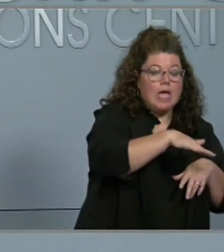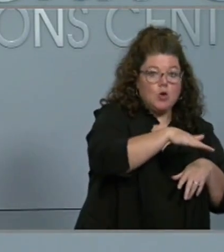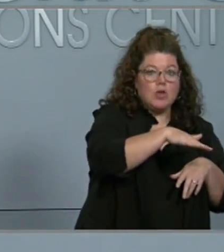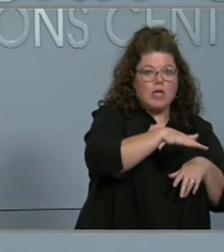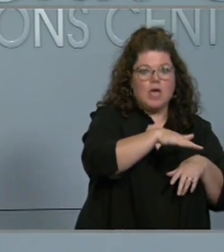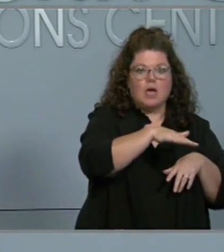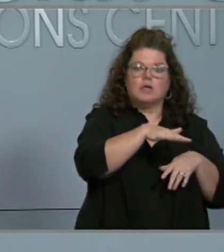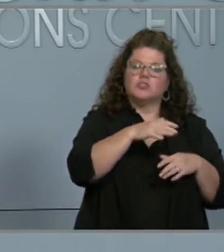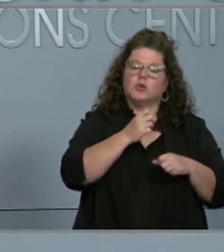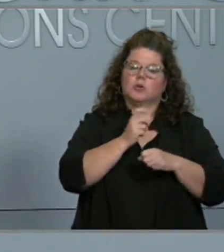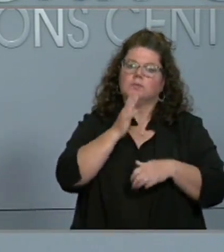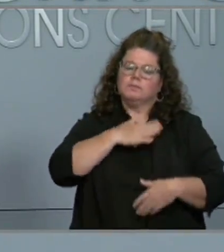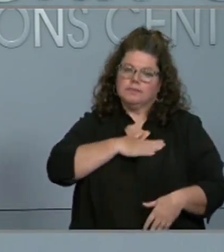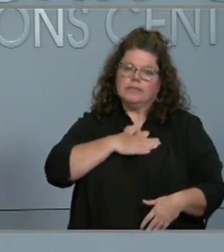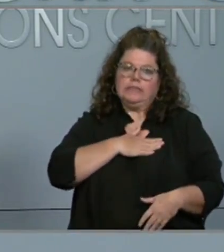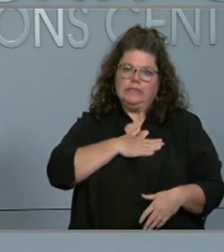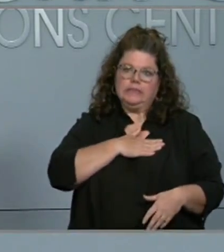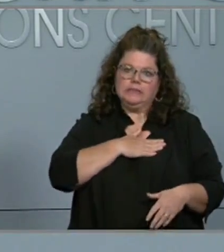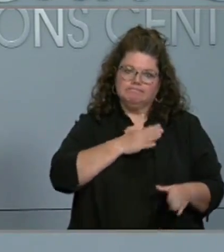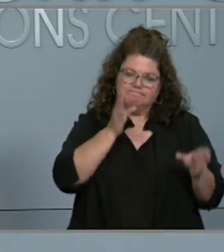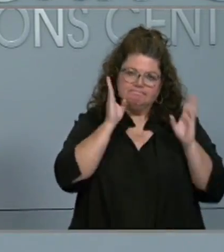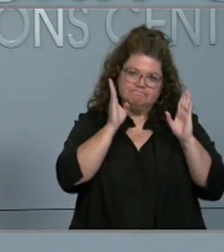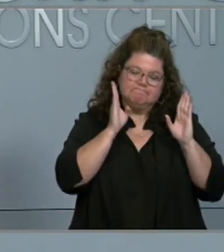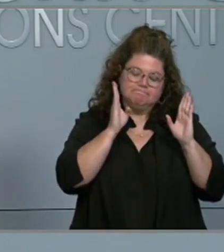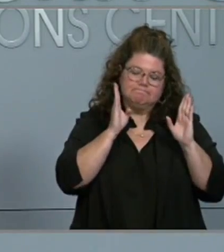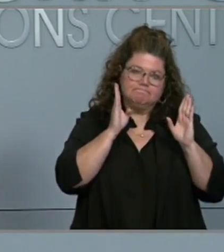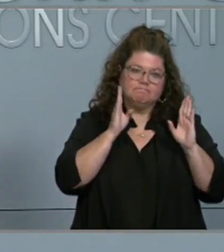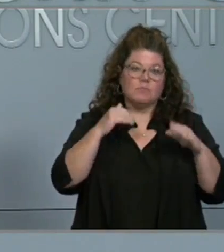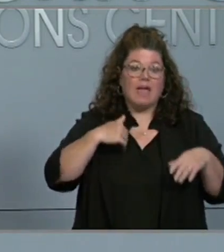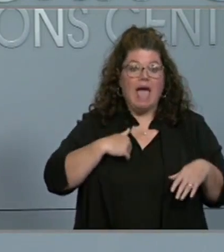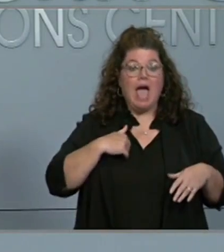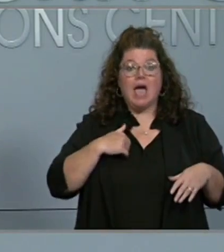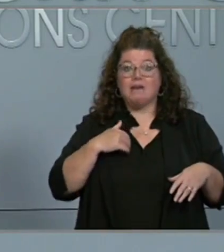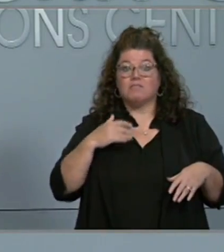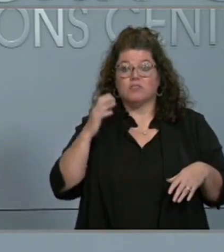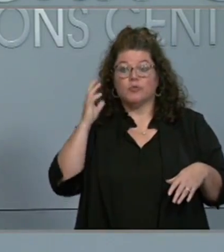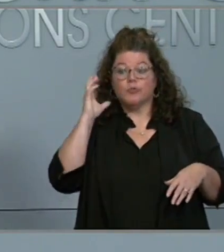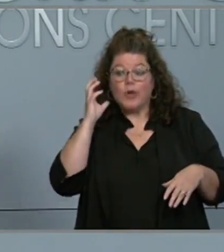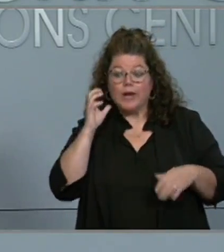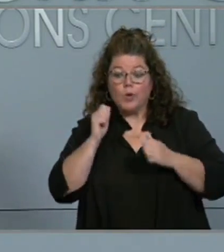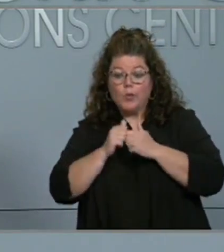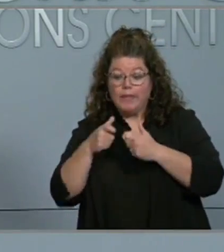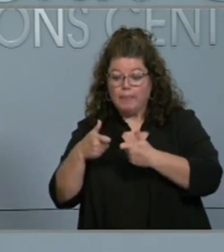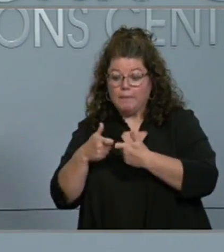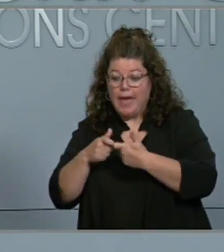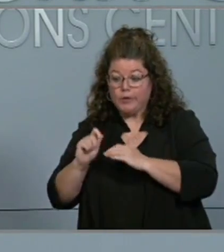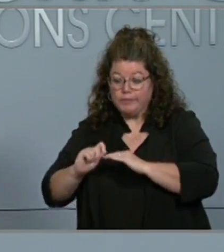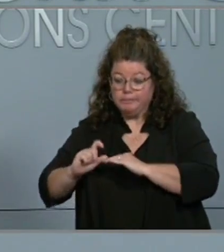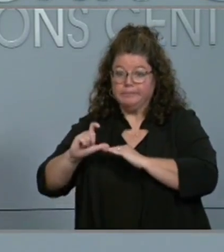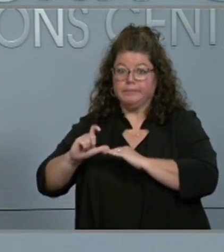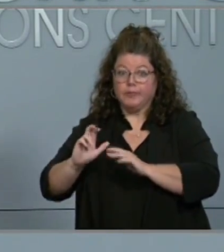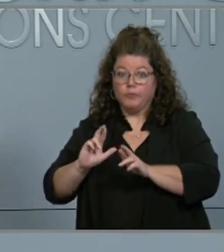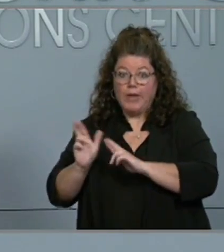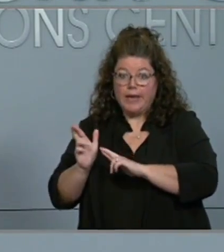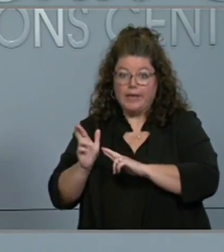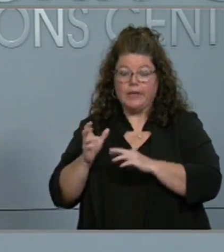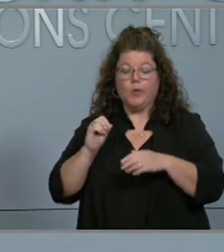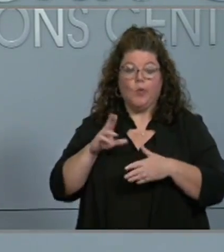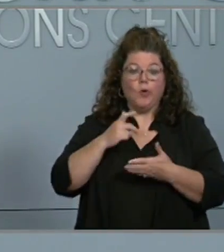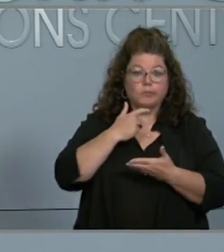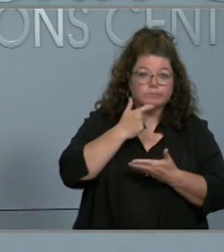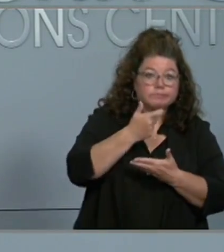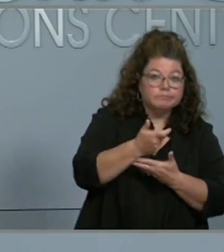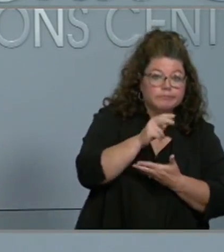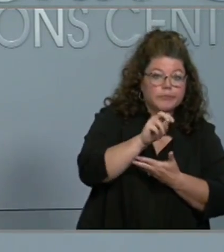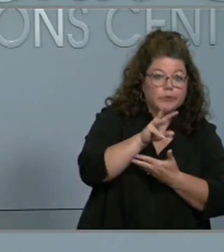so we want people to make sure that they have radio with batteries or have some way to listen to those